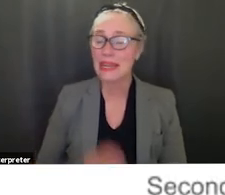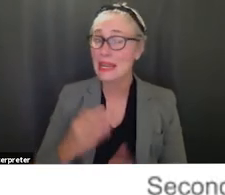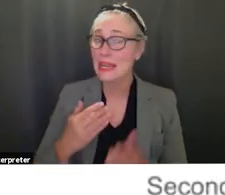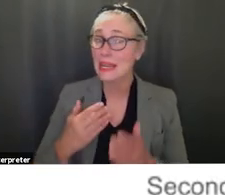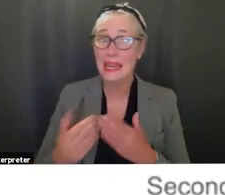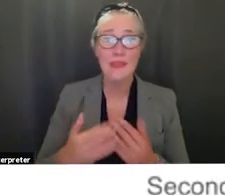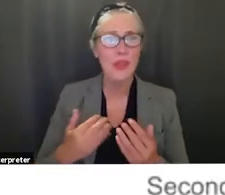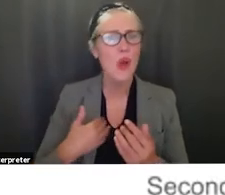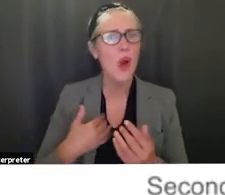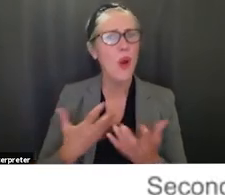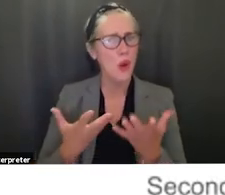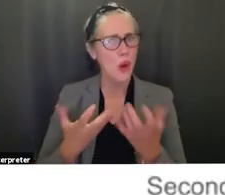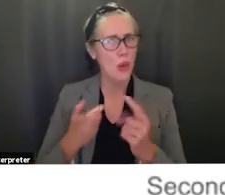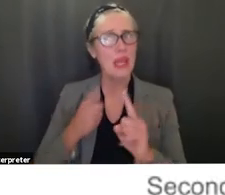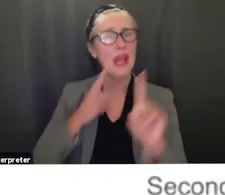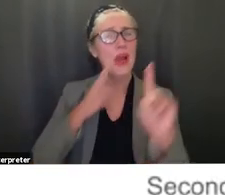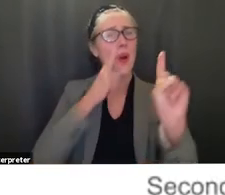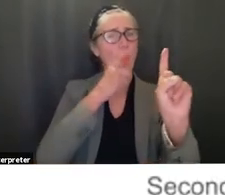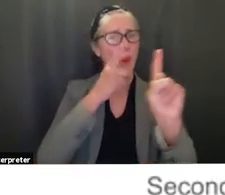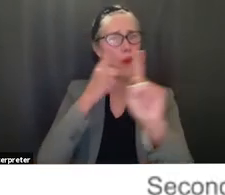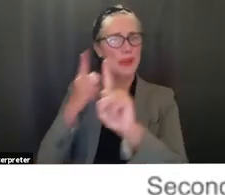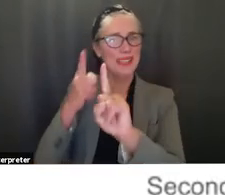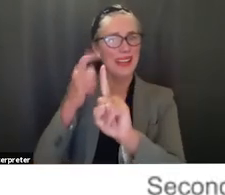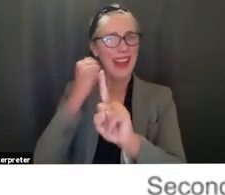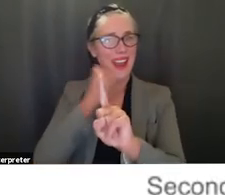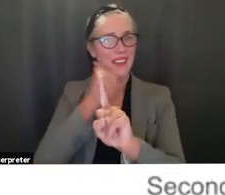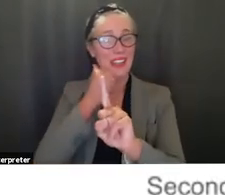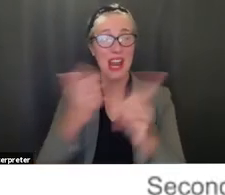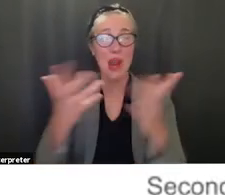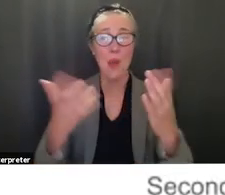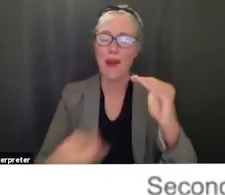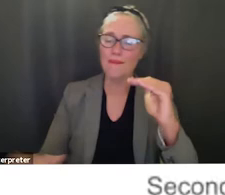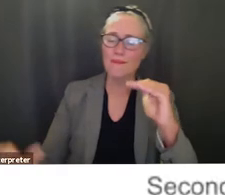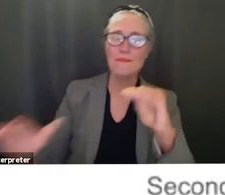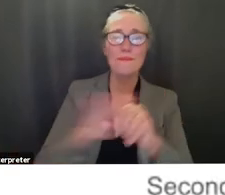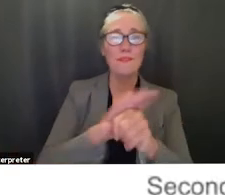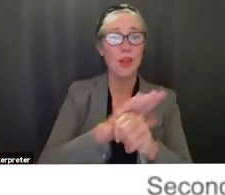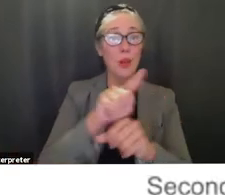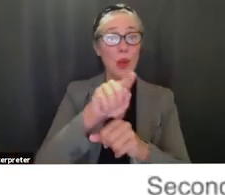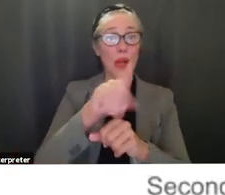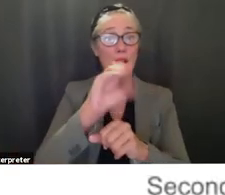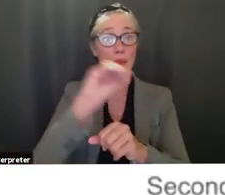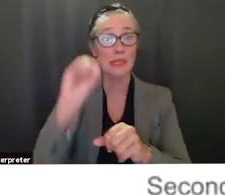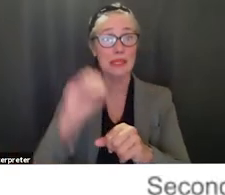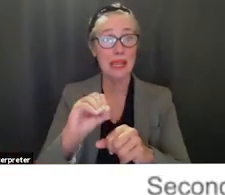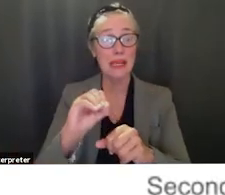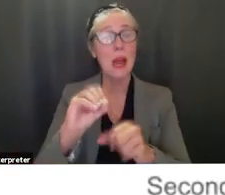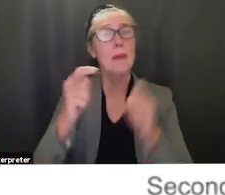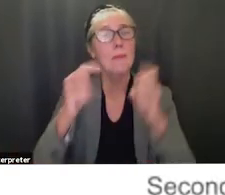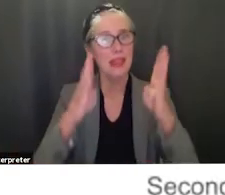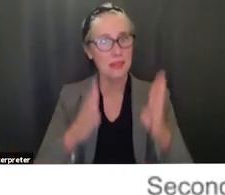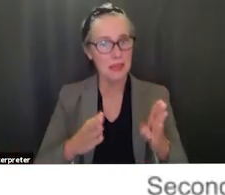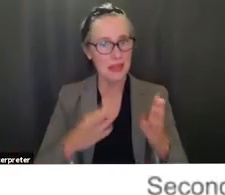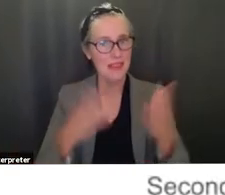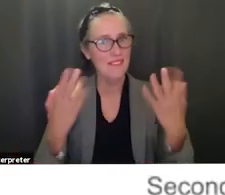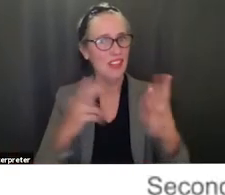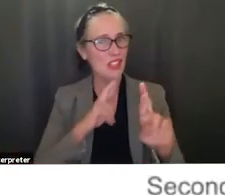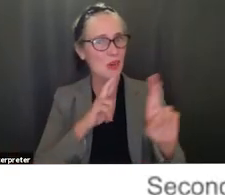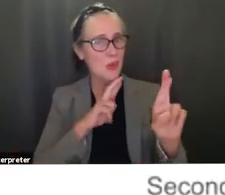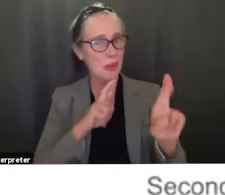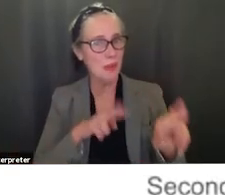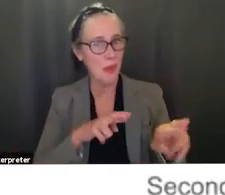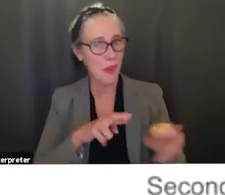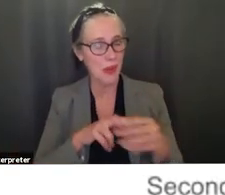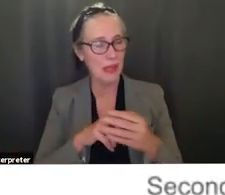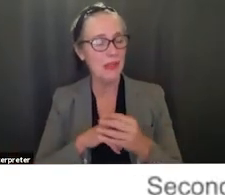aiming at we aim every single day for a hundred percent our summer of learning administrators have reported uh in our